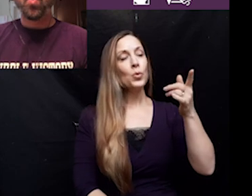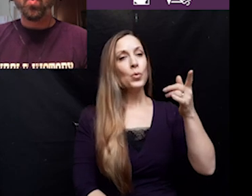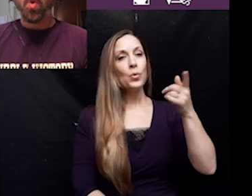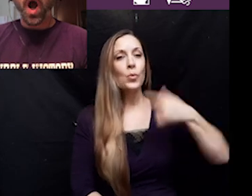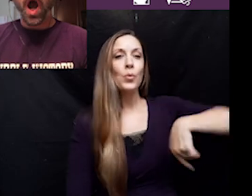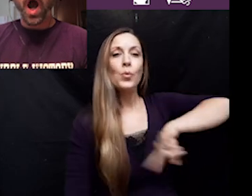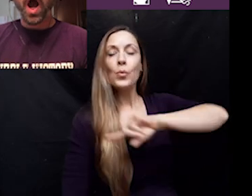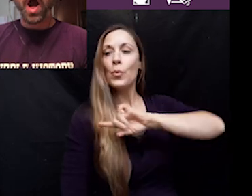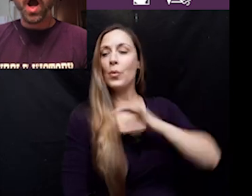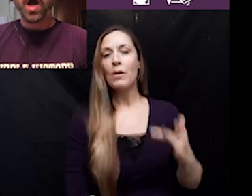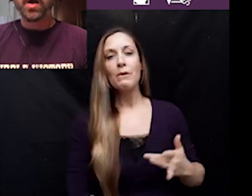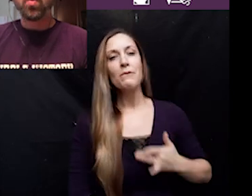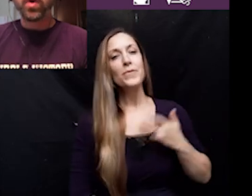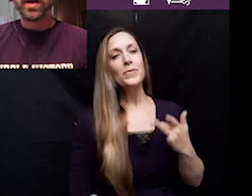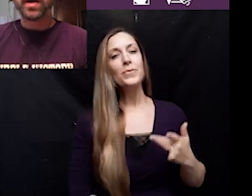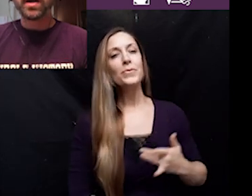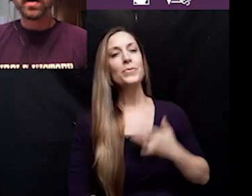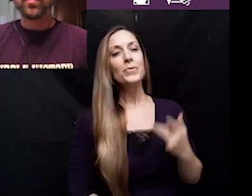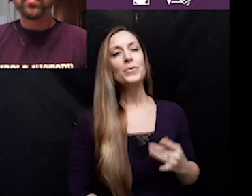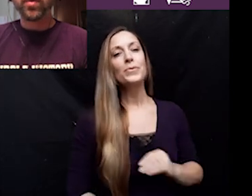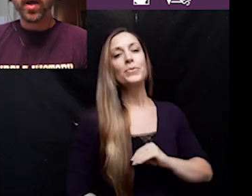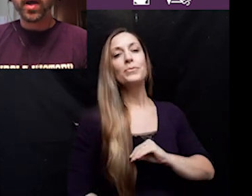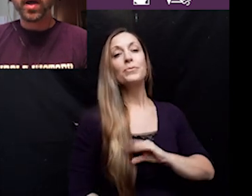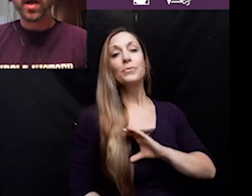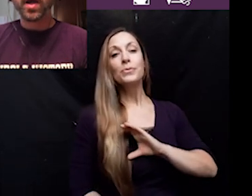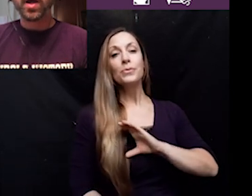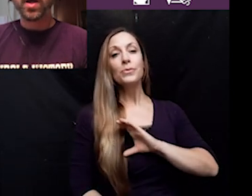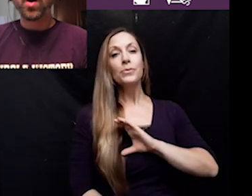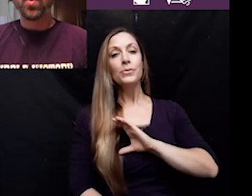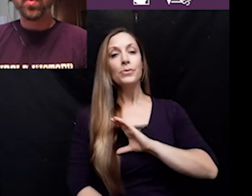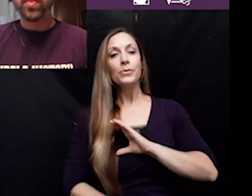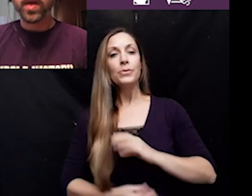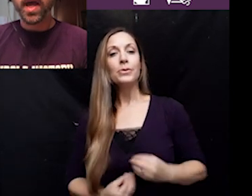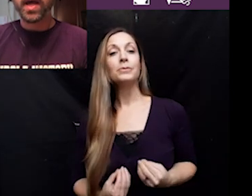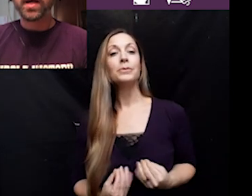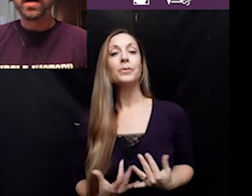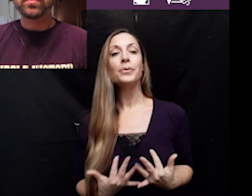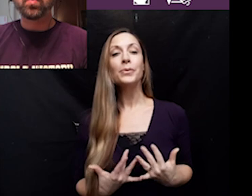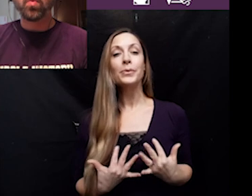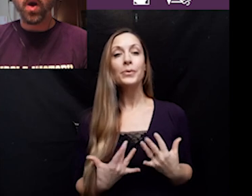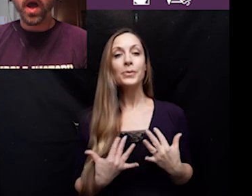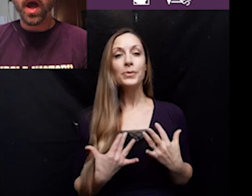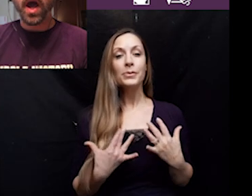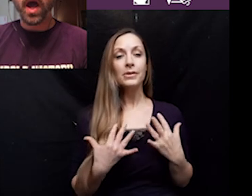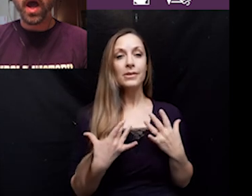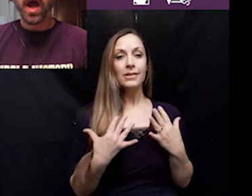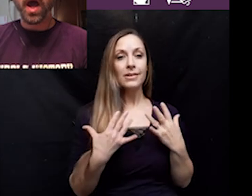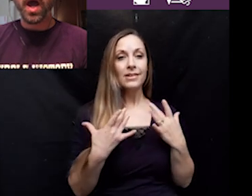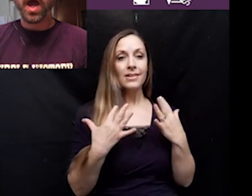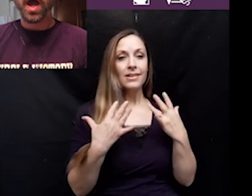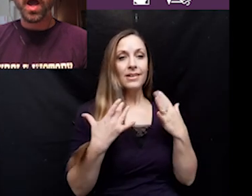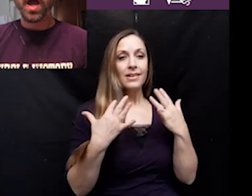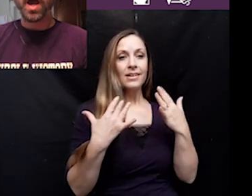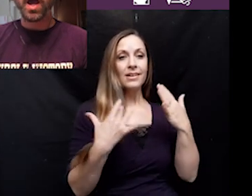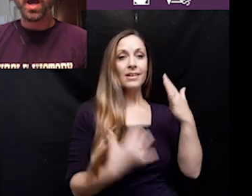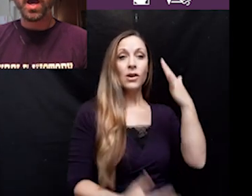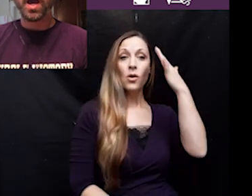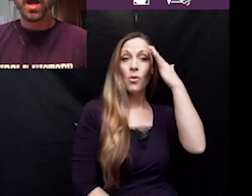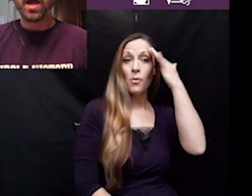Why we feel this way.